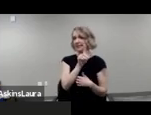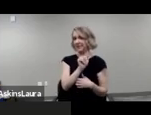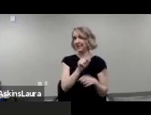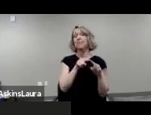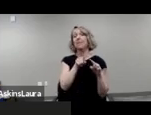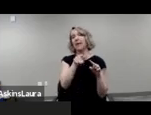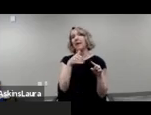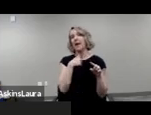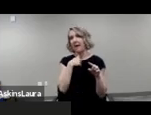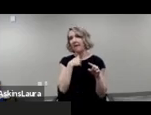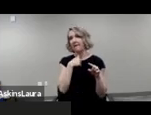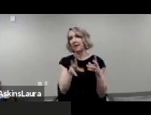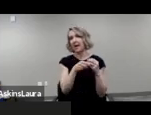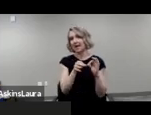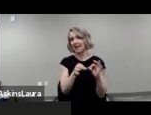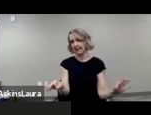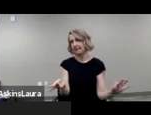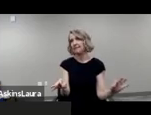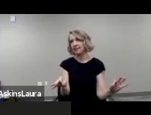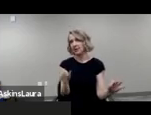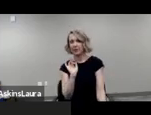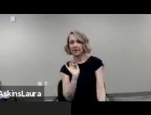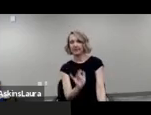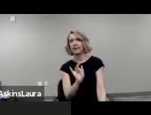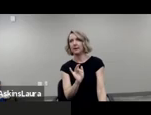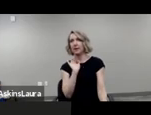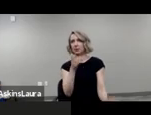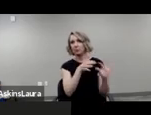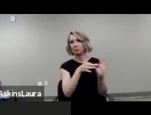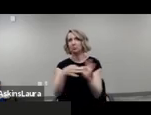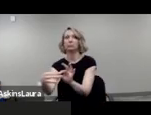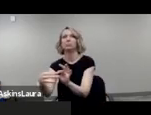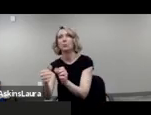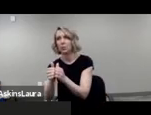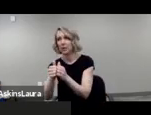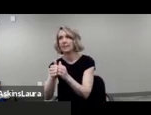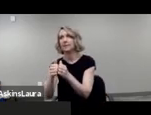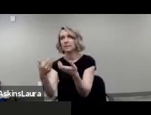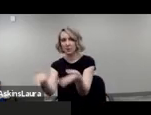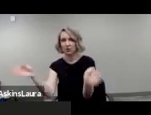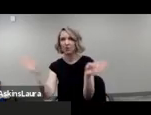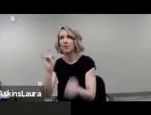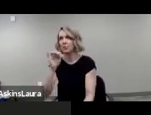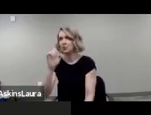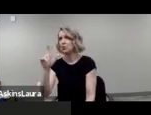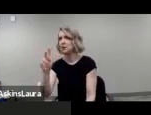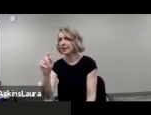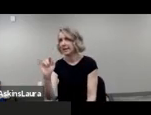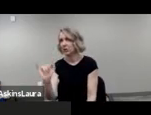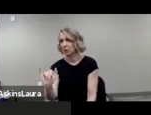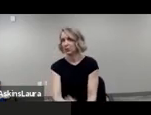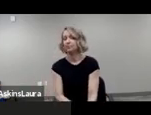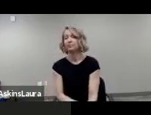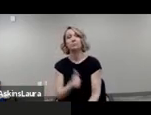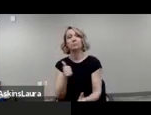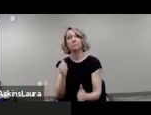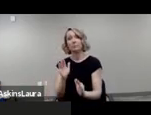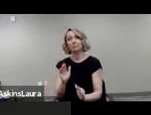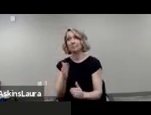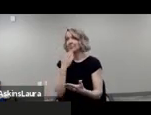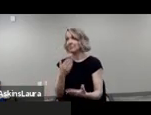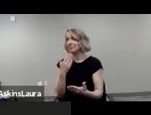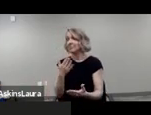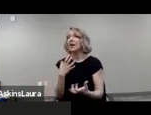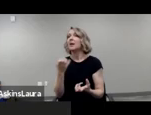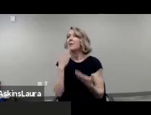additional resources great so once you get our toolkit you'll have access to that excellent and i want to thank the